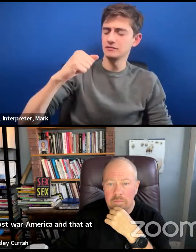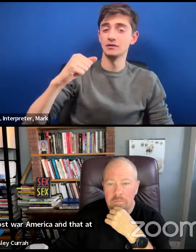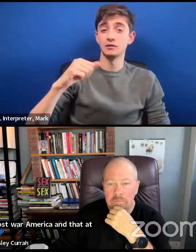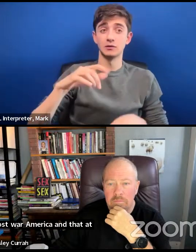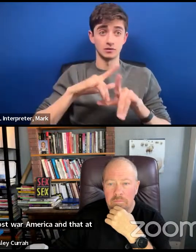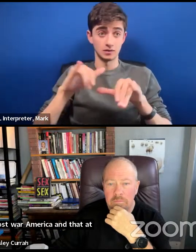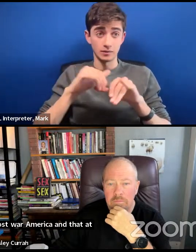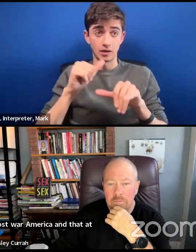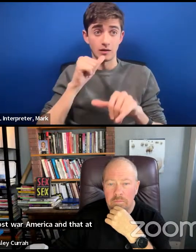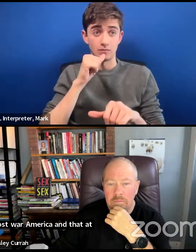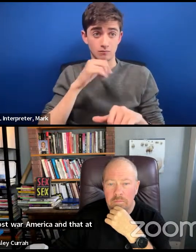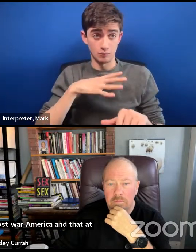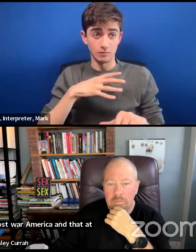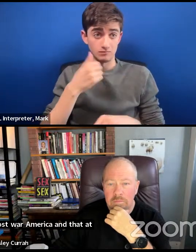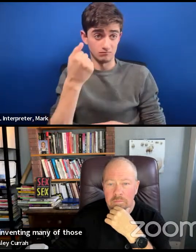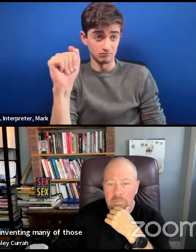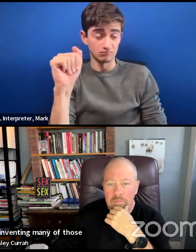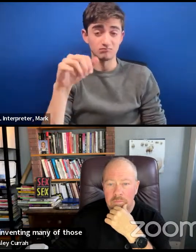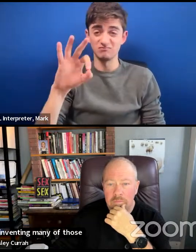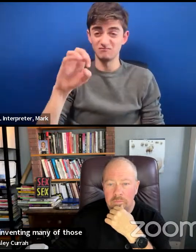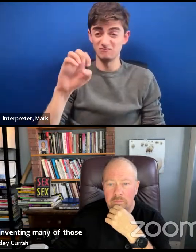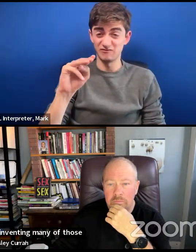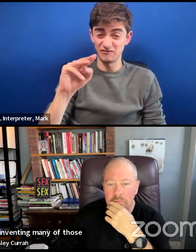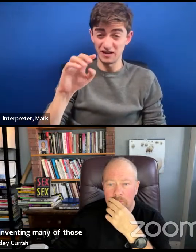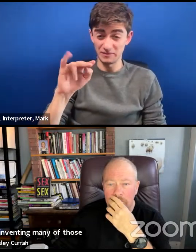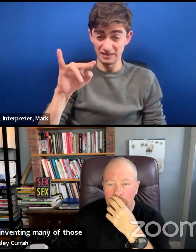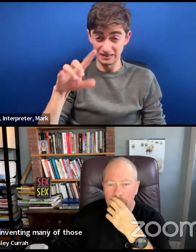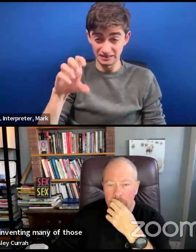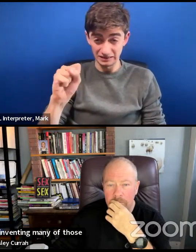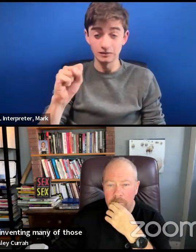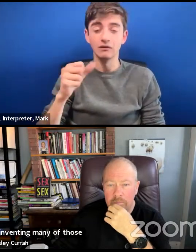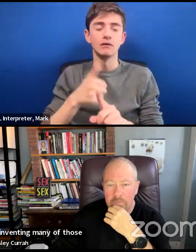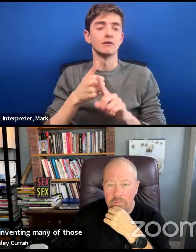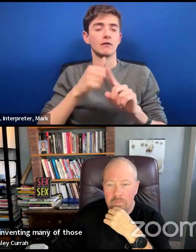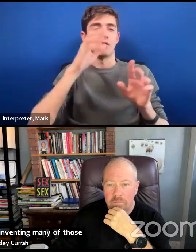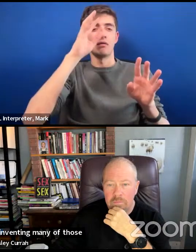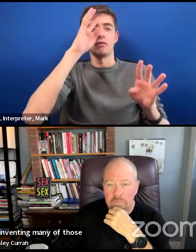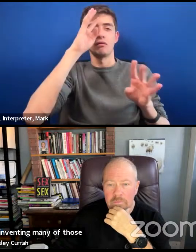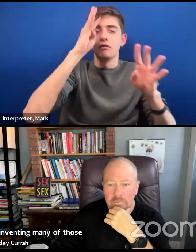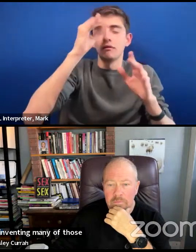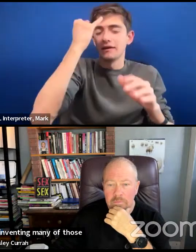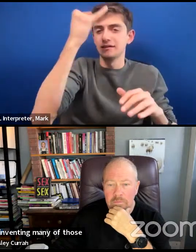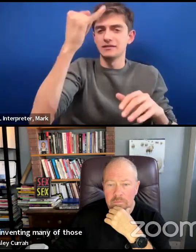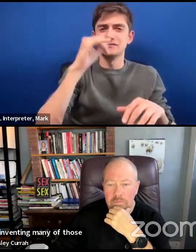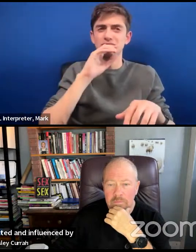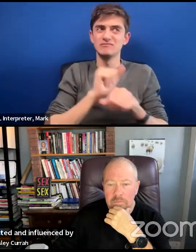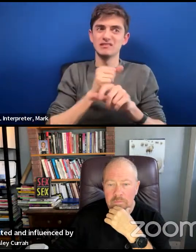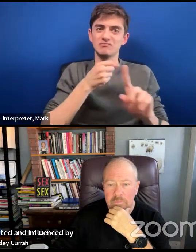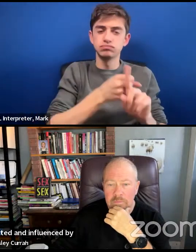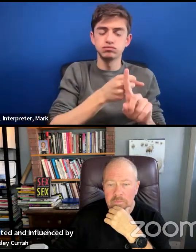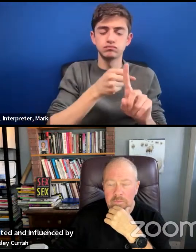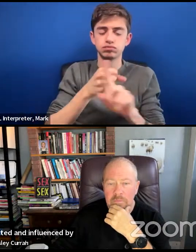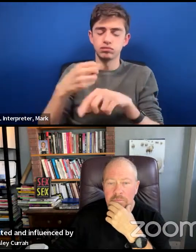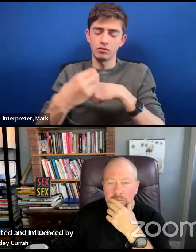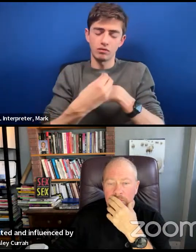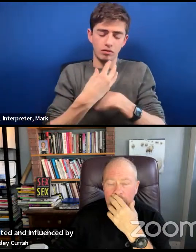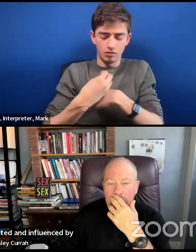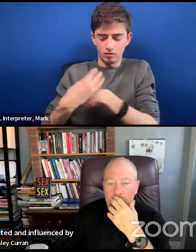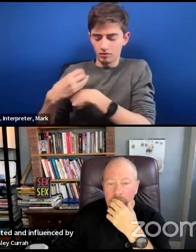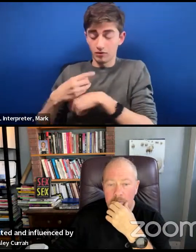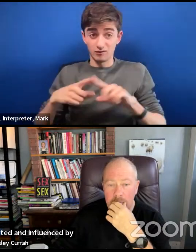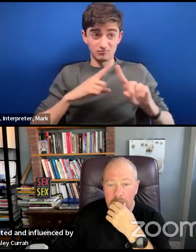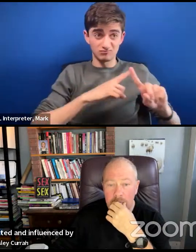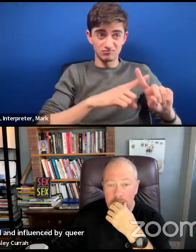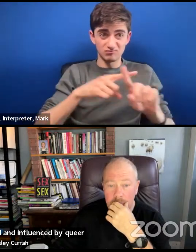inventing many of those ideas they were being impacted and influenced by queer people of many stripes including trans folks